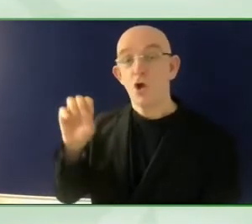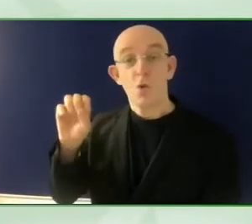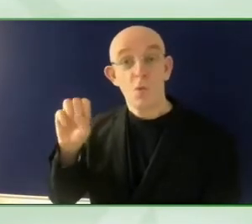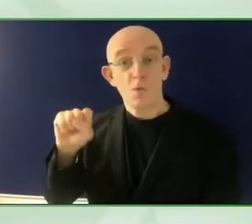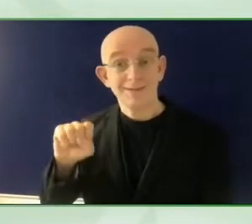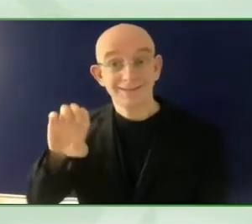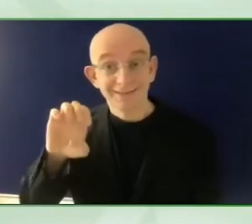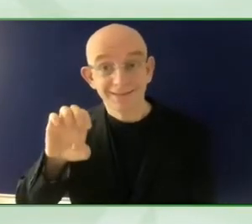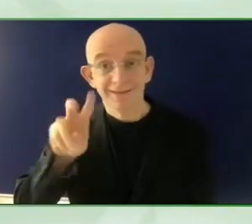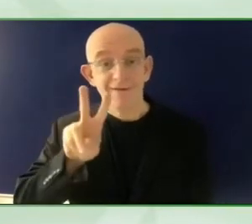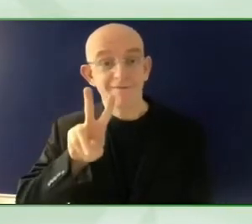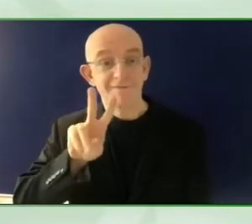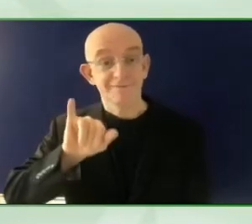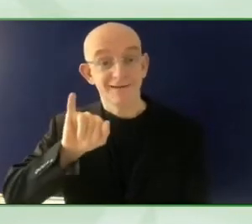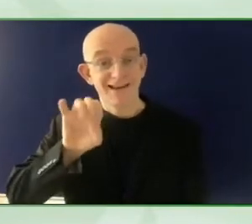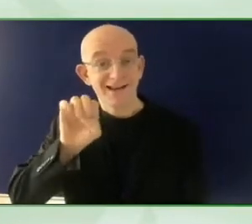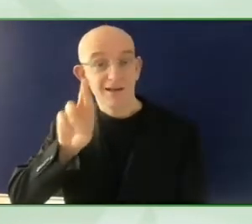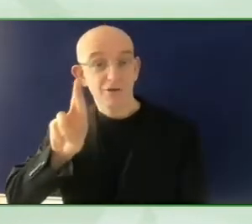So welcome Jose.